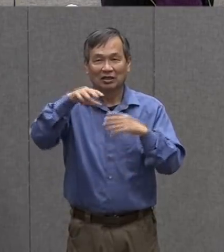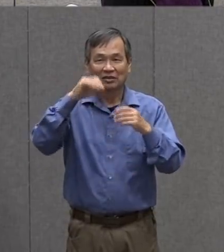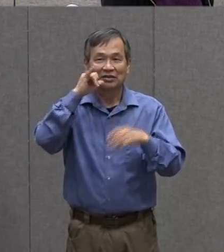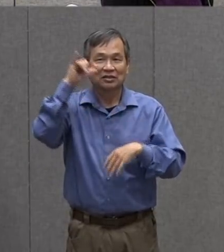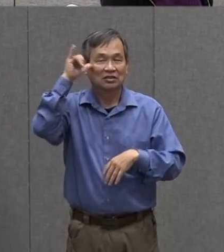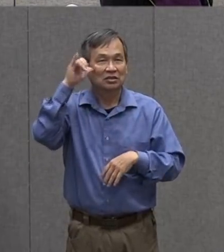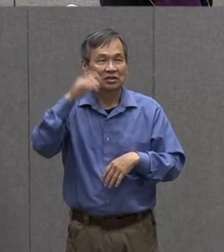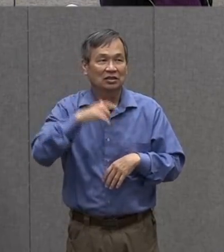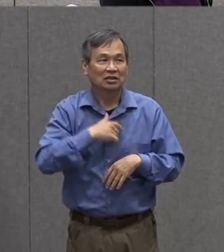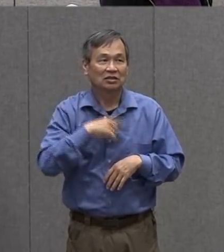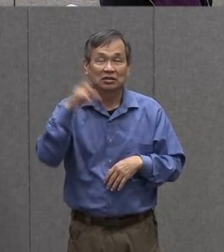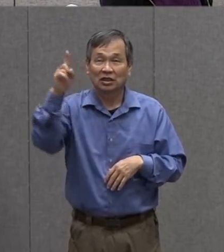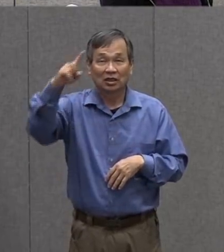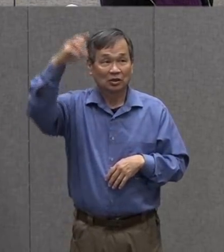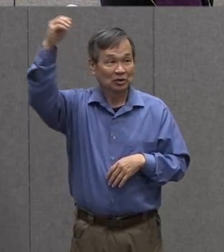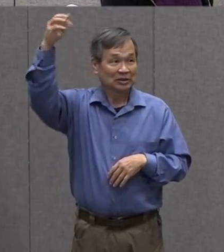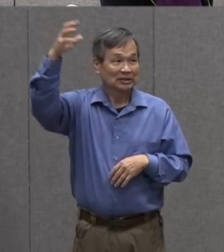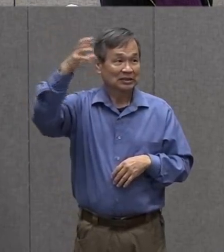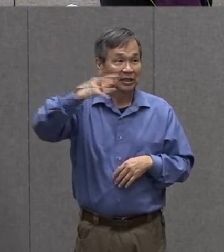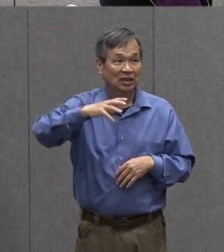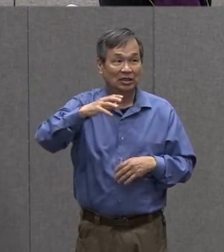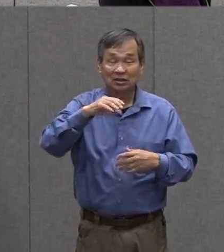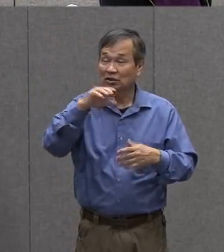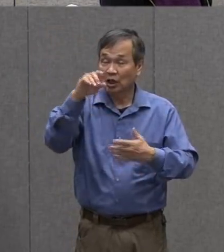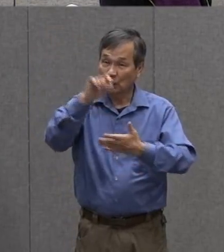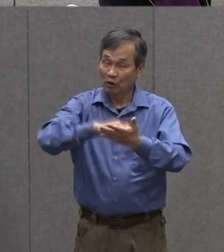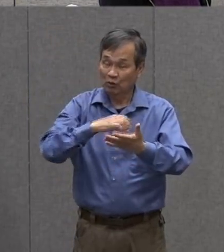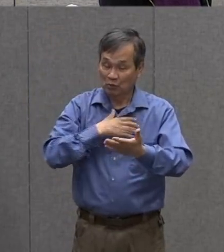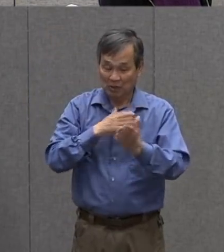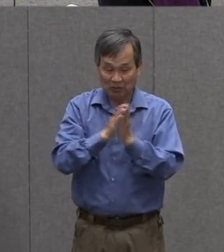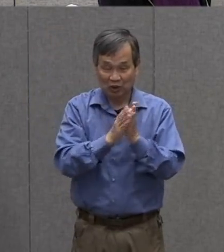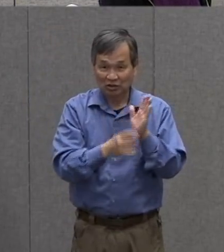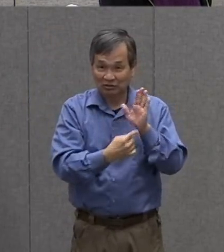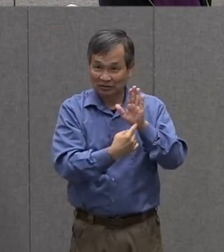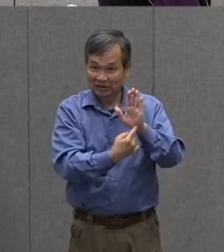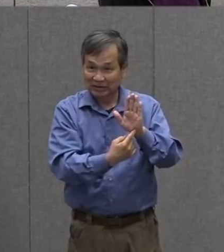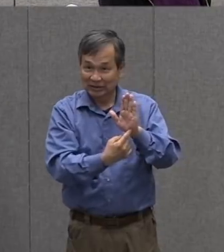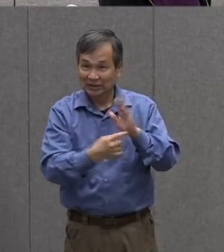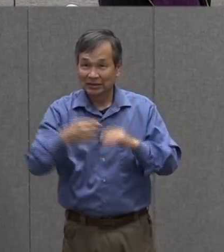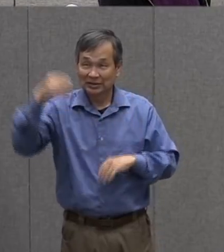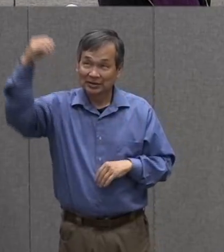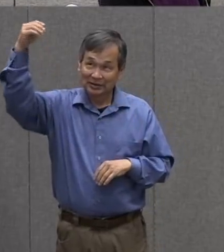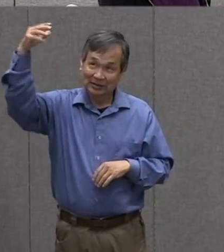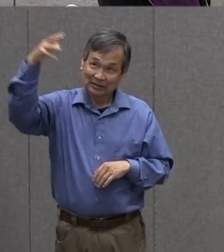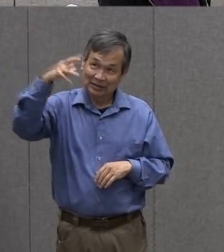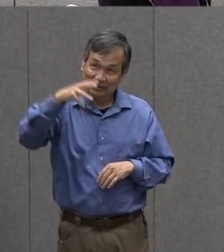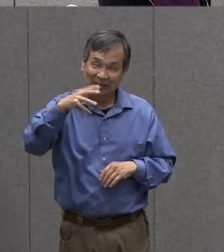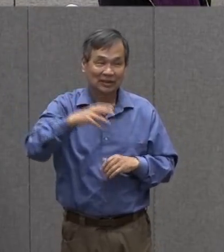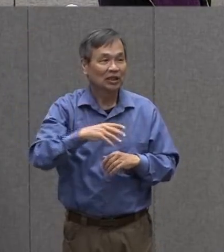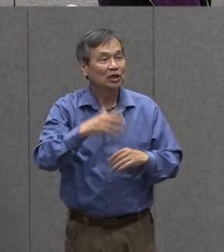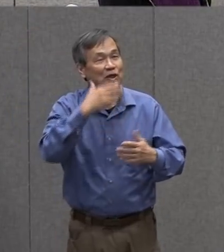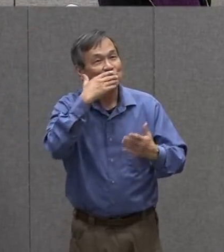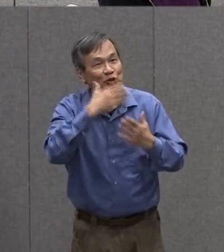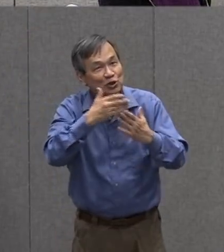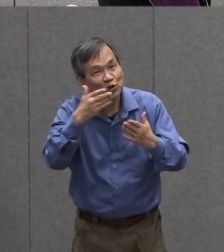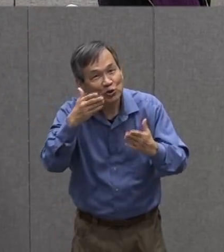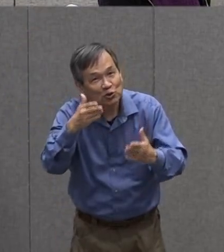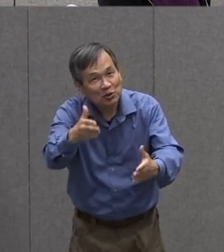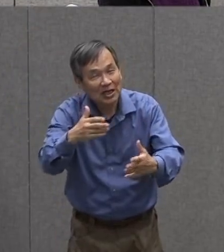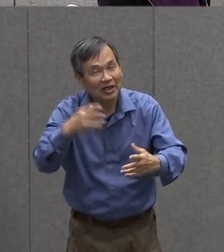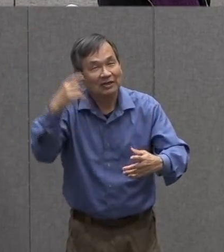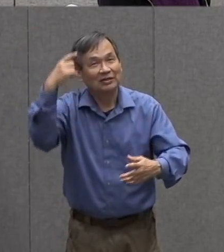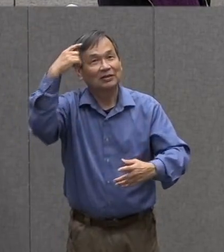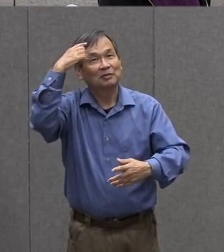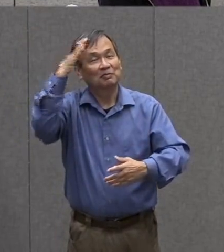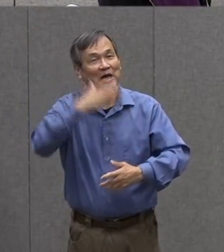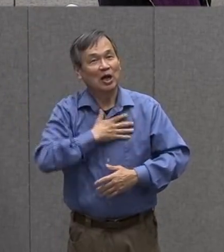sunny and so i wrote that in my book this is a great way to capture all of those thoughts